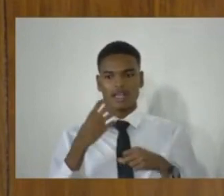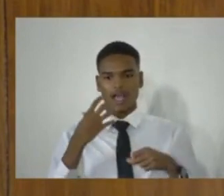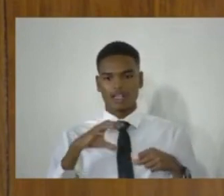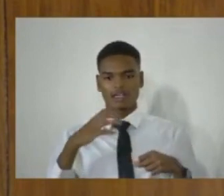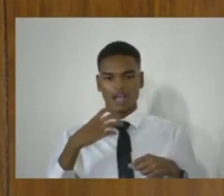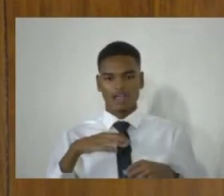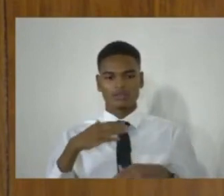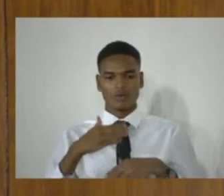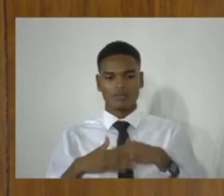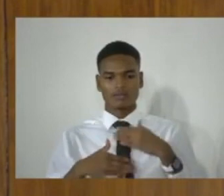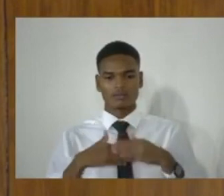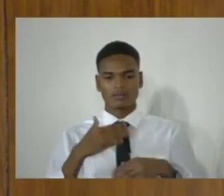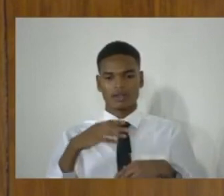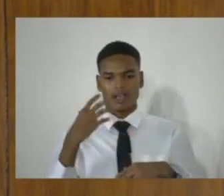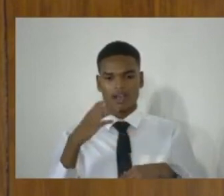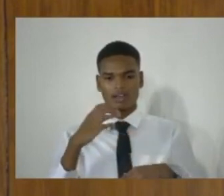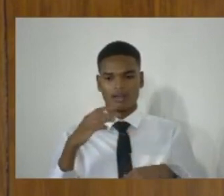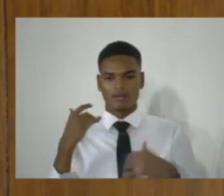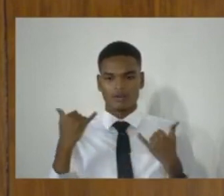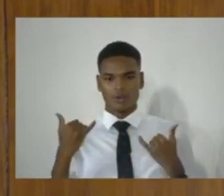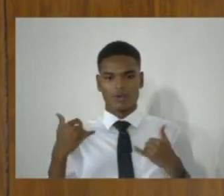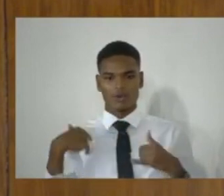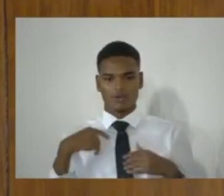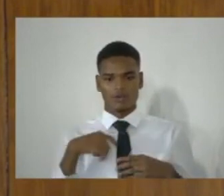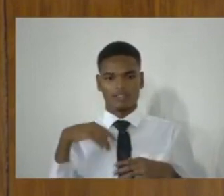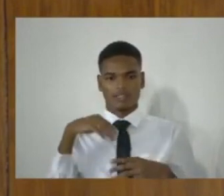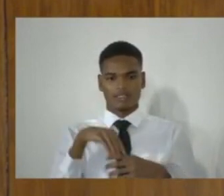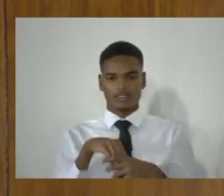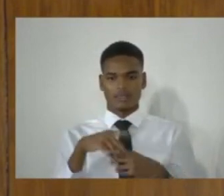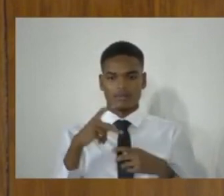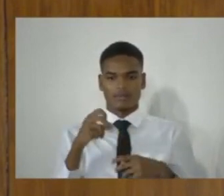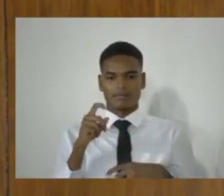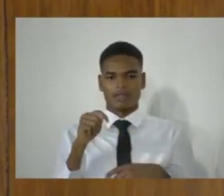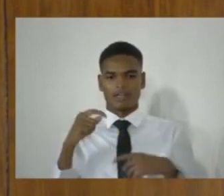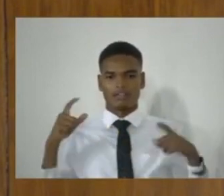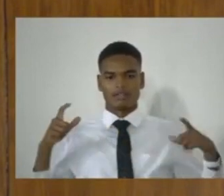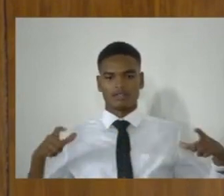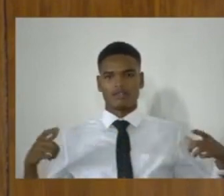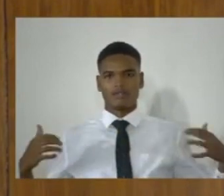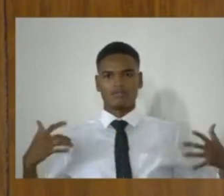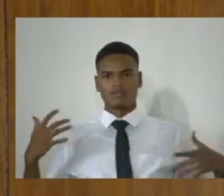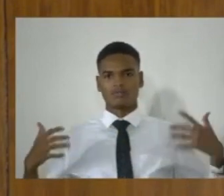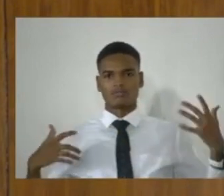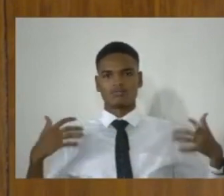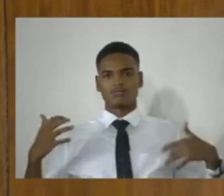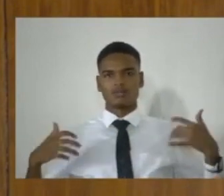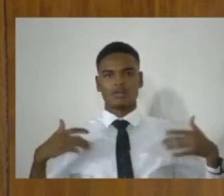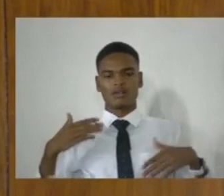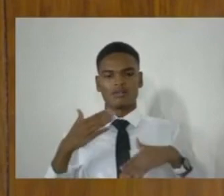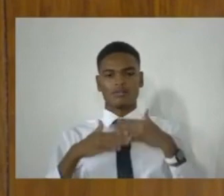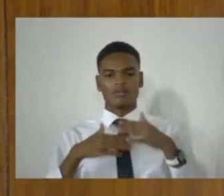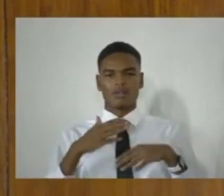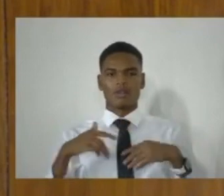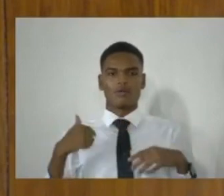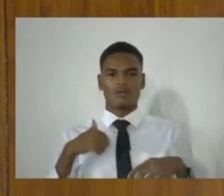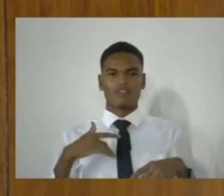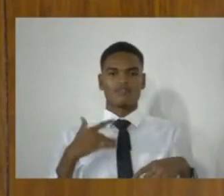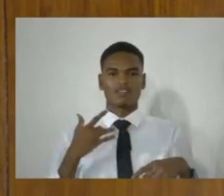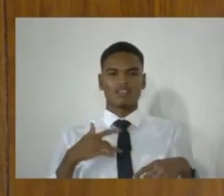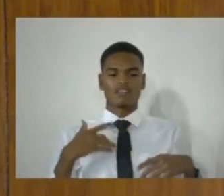And because we're in it, we almost become numb to or immune to the